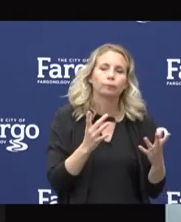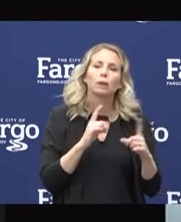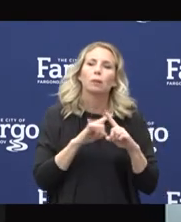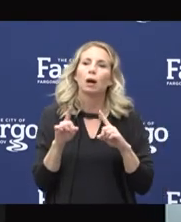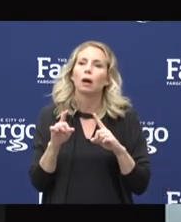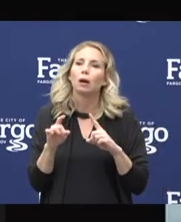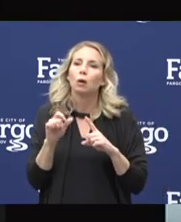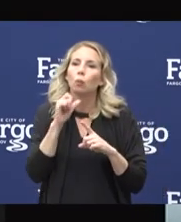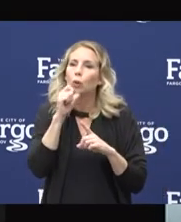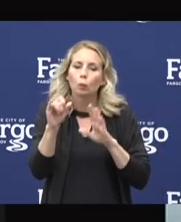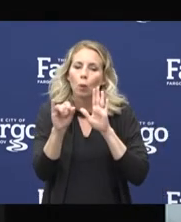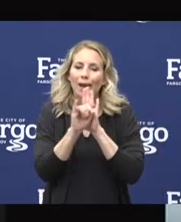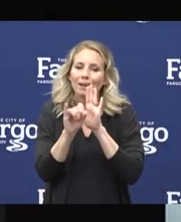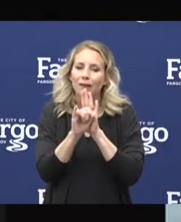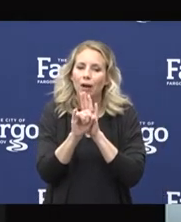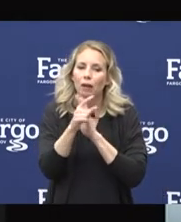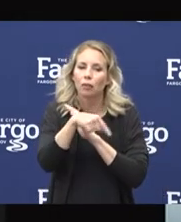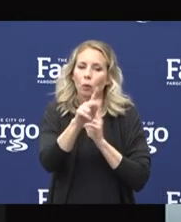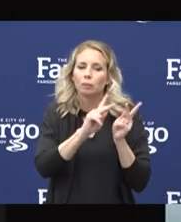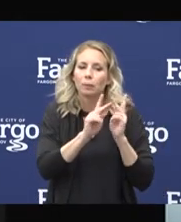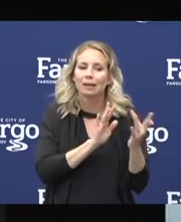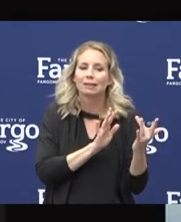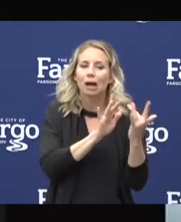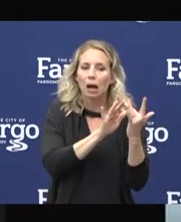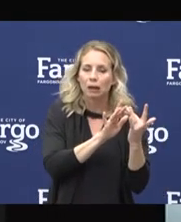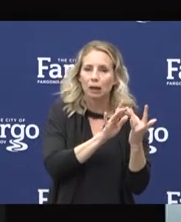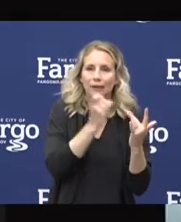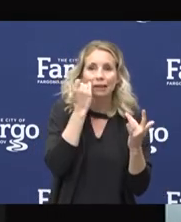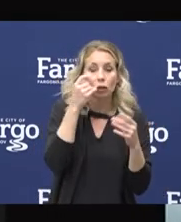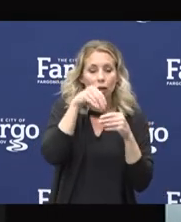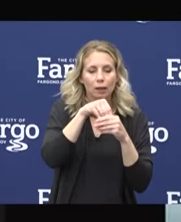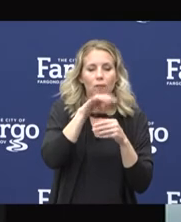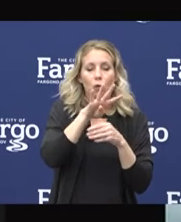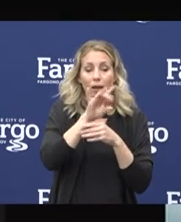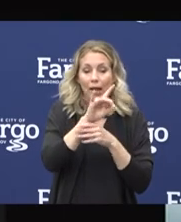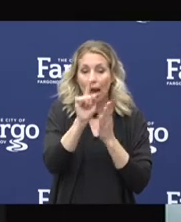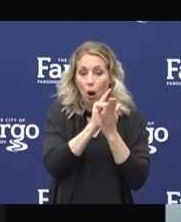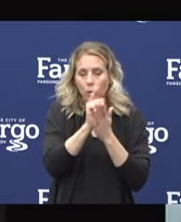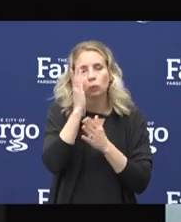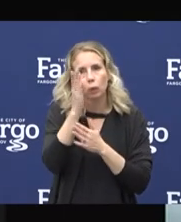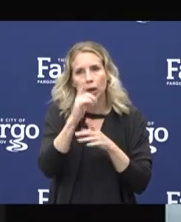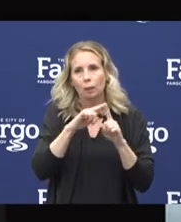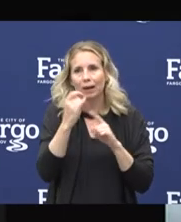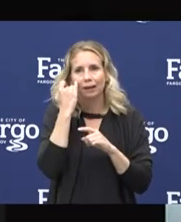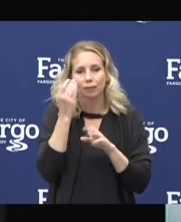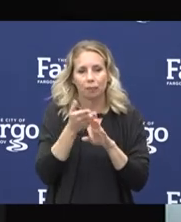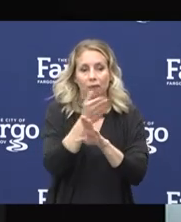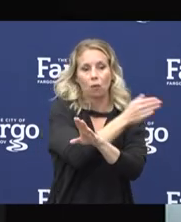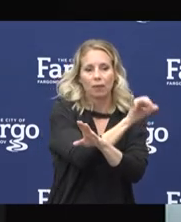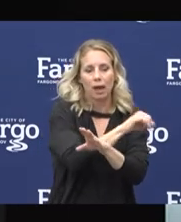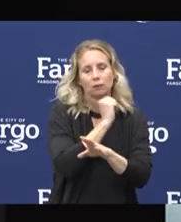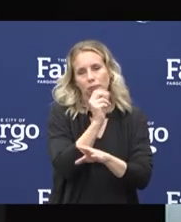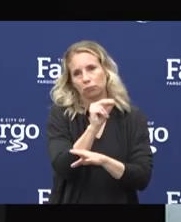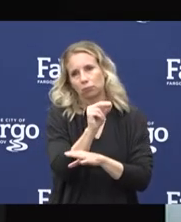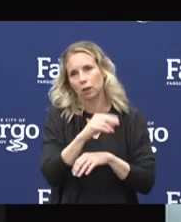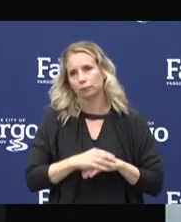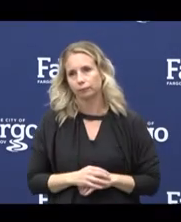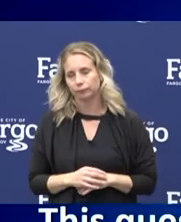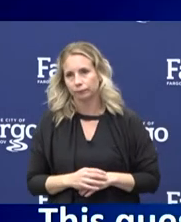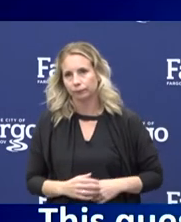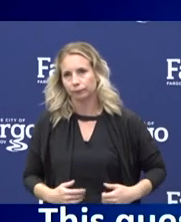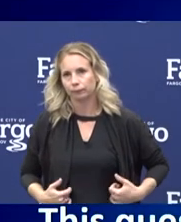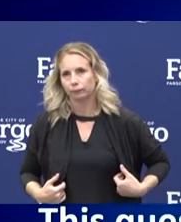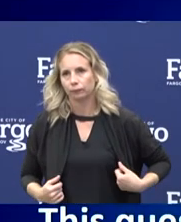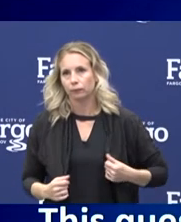wouldn't identify those persons as contacts unless they are in that window. This question might also be for Brenton and also